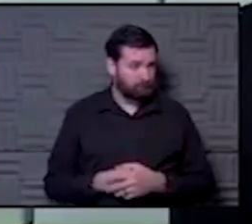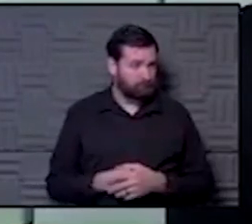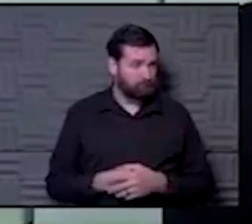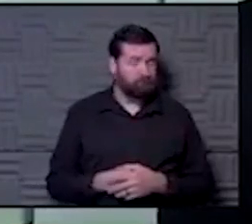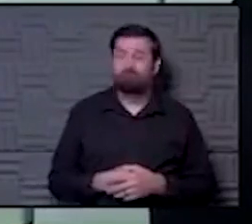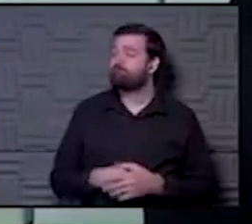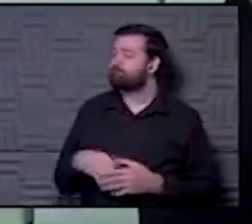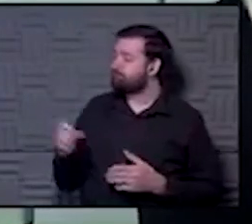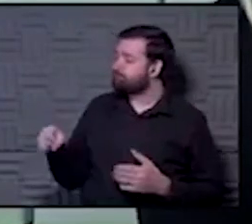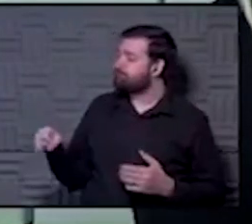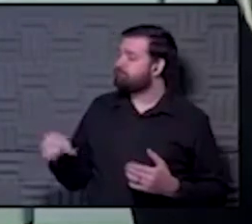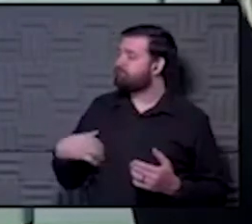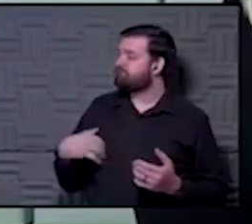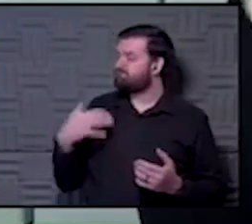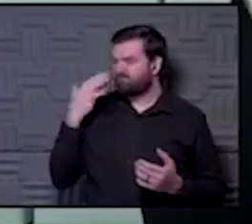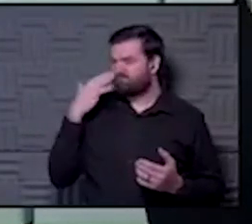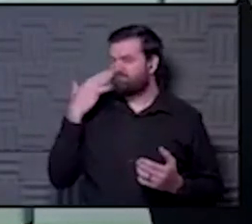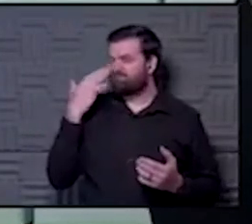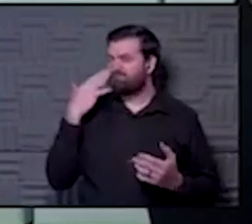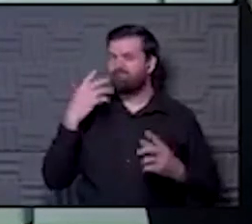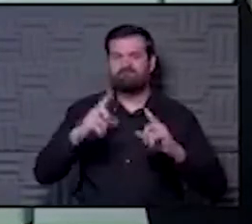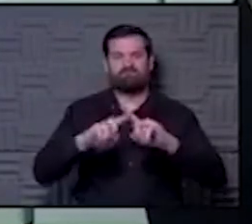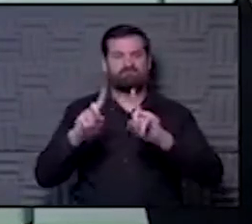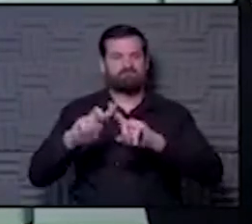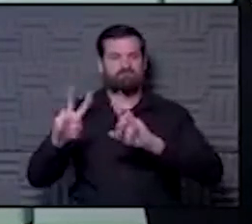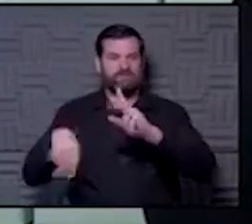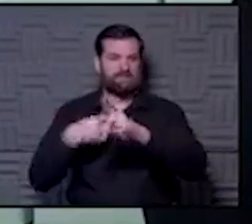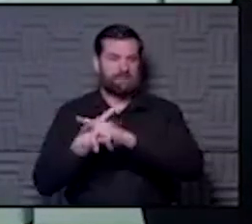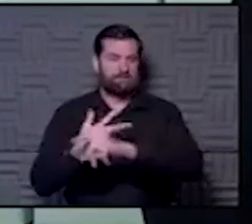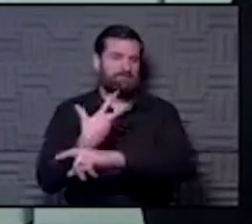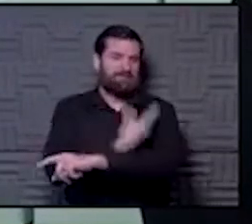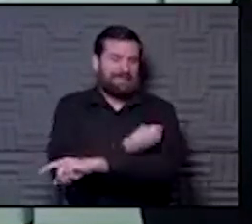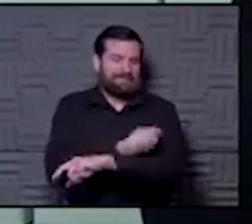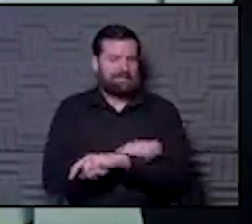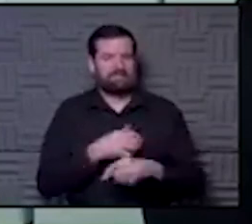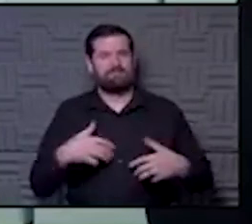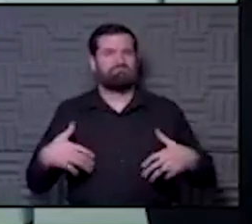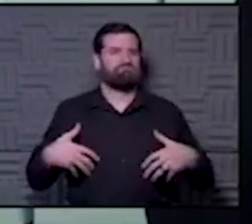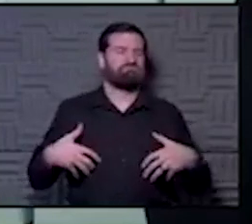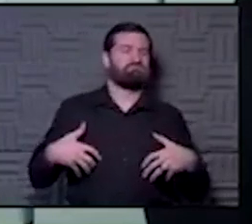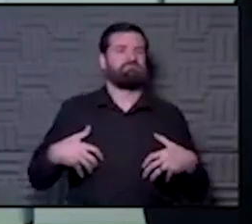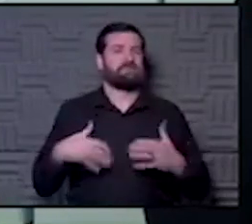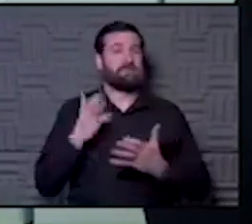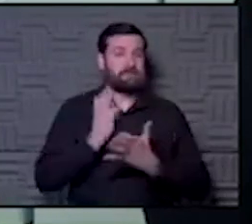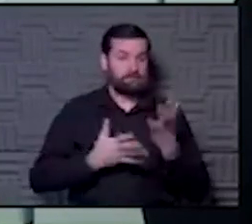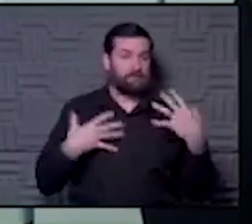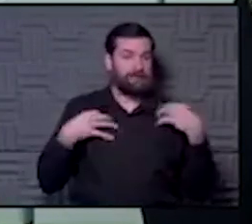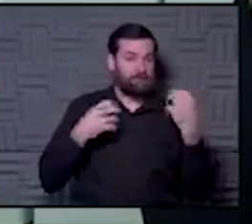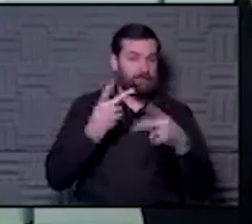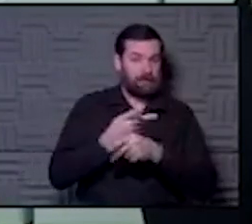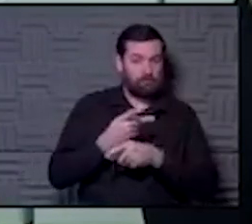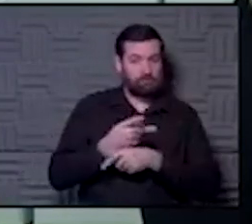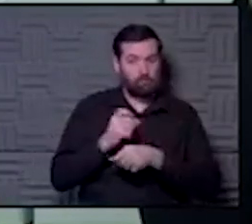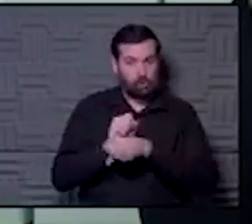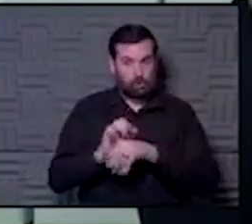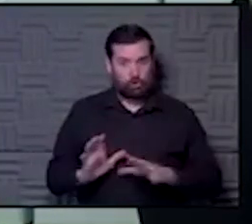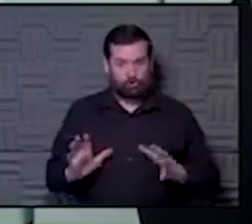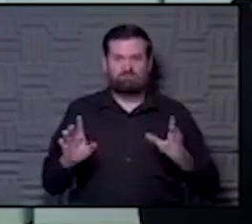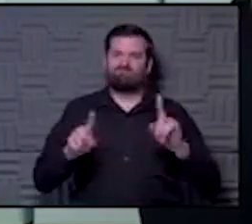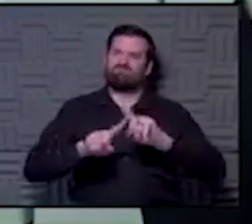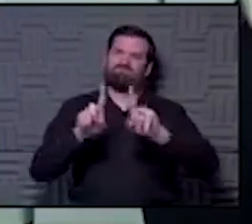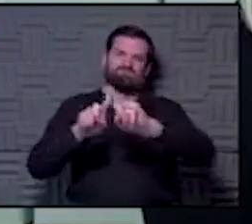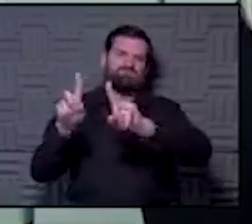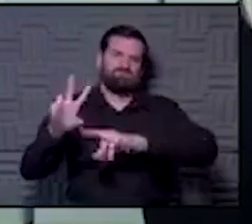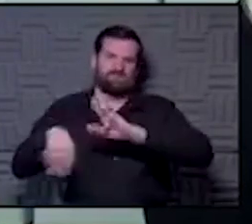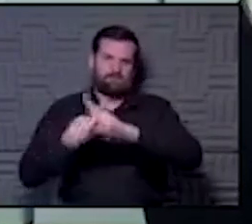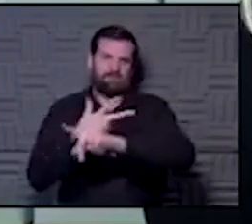Yeah. You know, I think there's different types of vaccine hesitancy out there. We have some healthcare workers who are truly vaccine hesitant for many different types of vaccines,